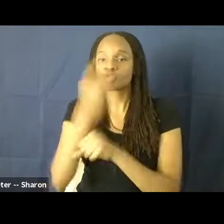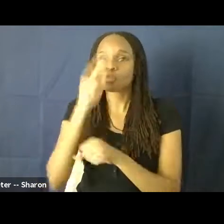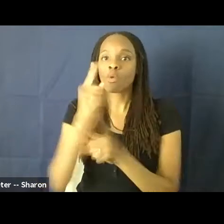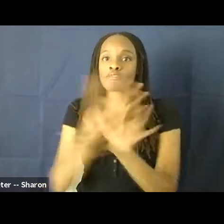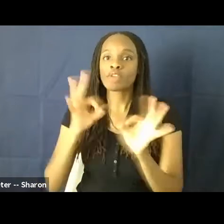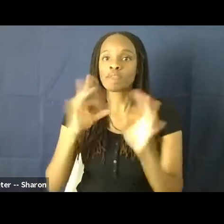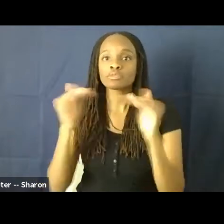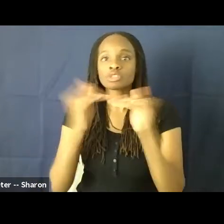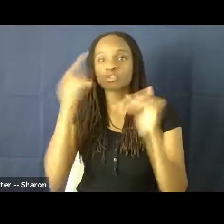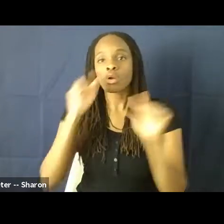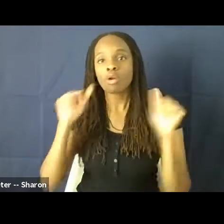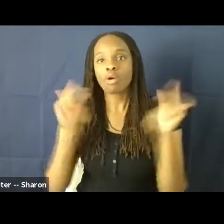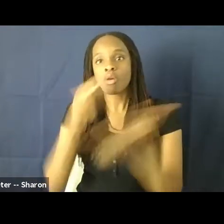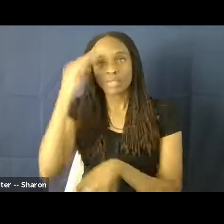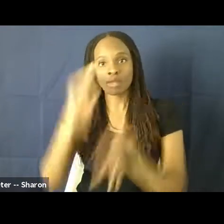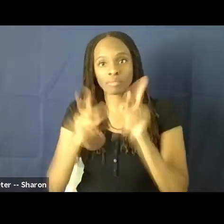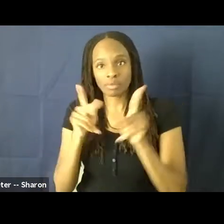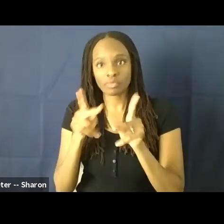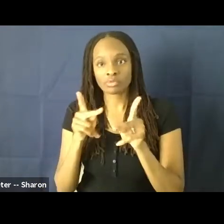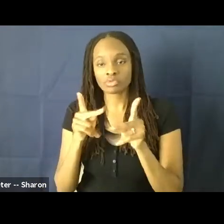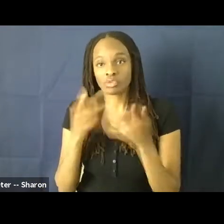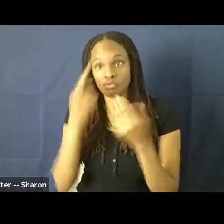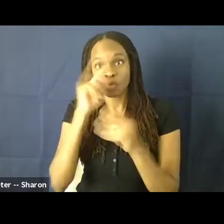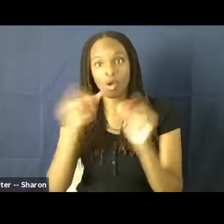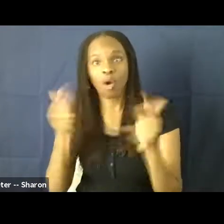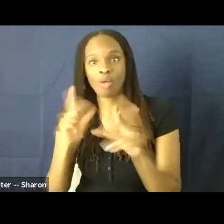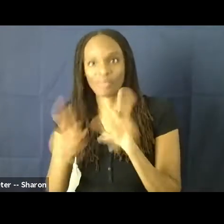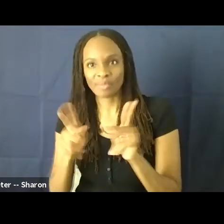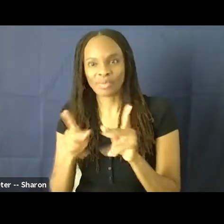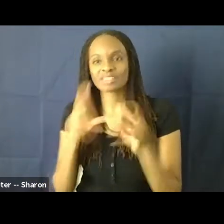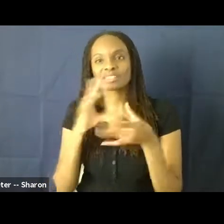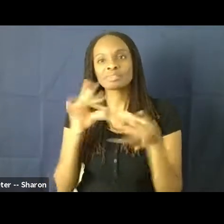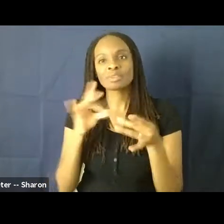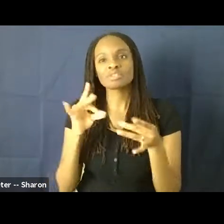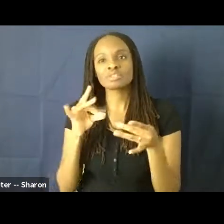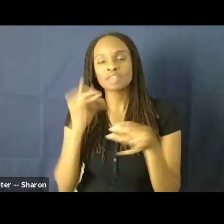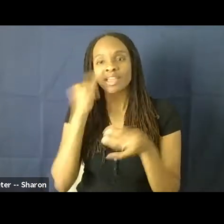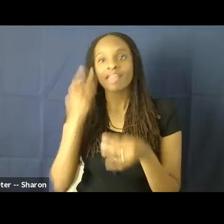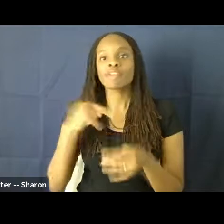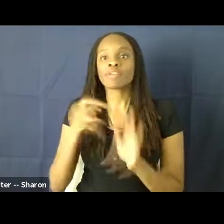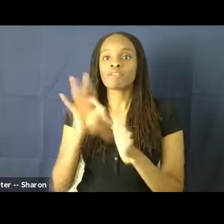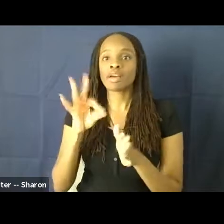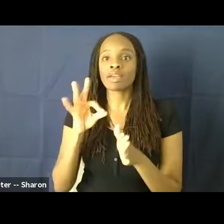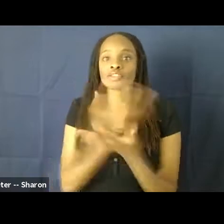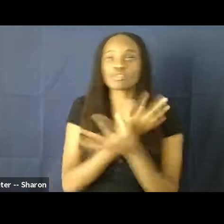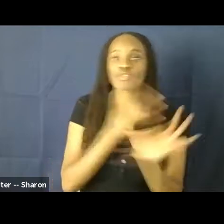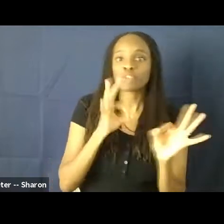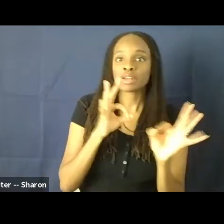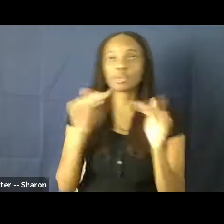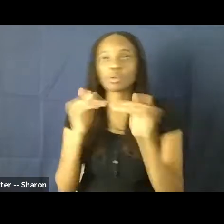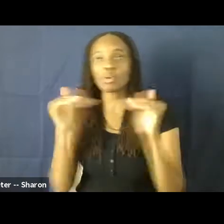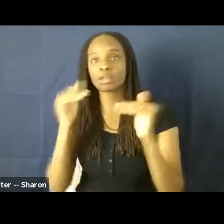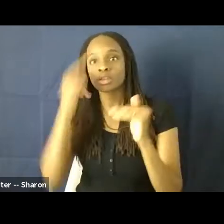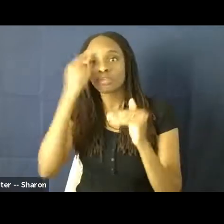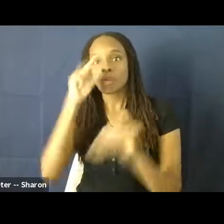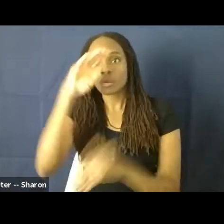and by extension, all people. So the message here is that if we find freedom and equality for black people, it actually